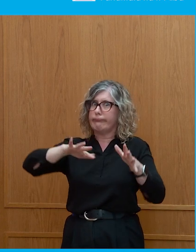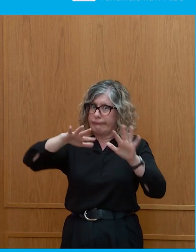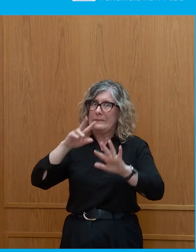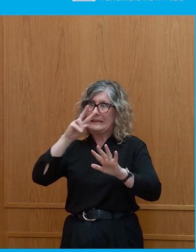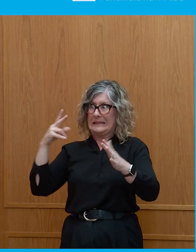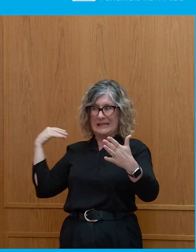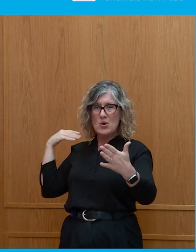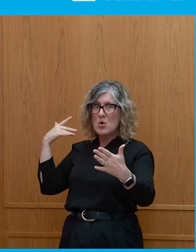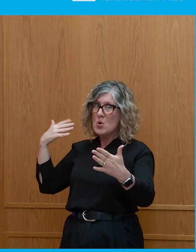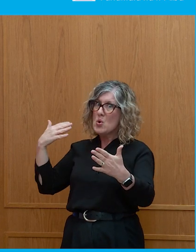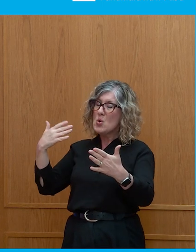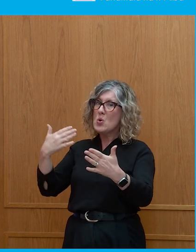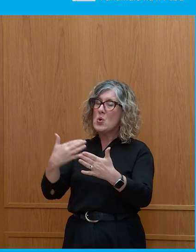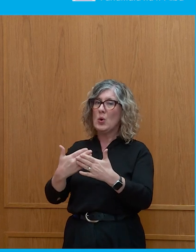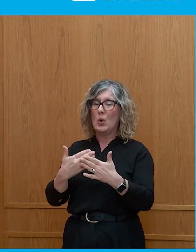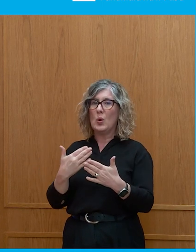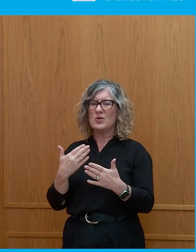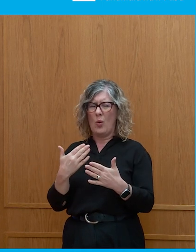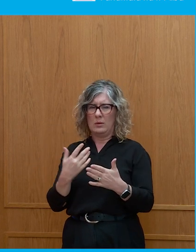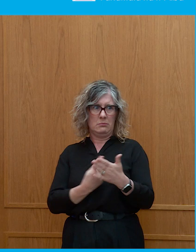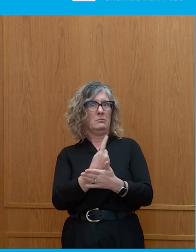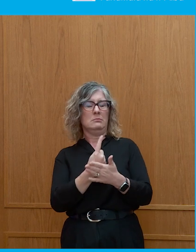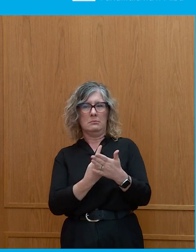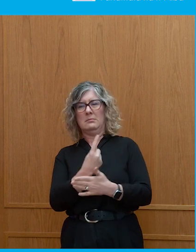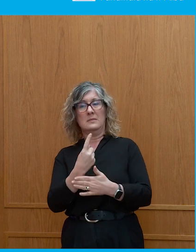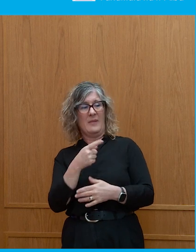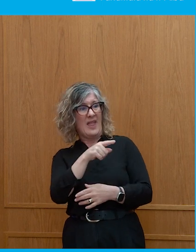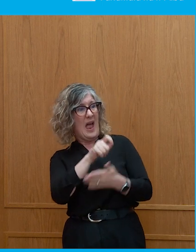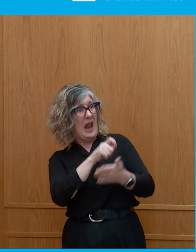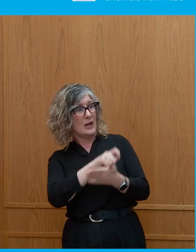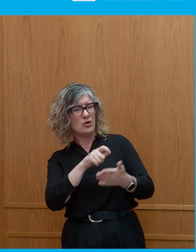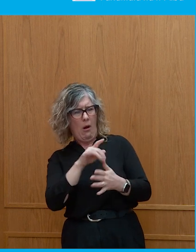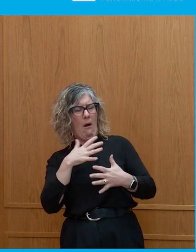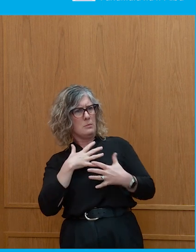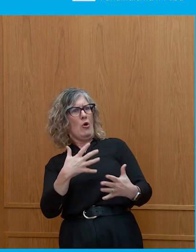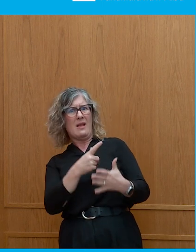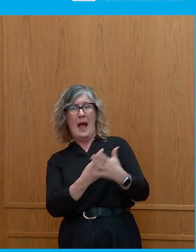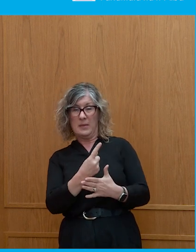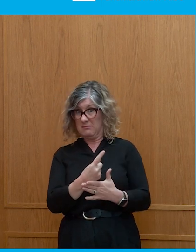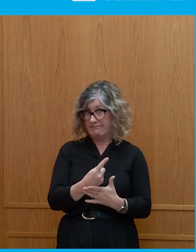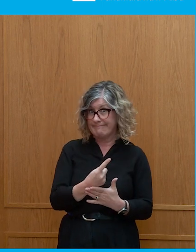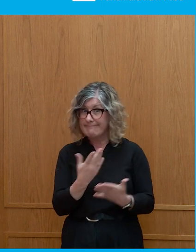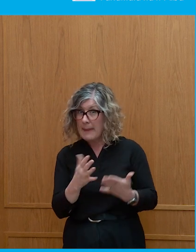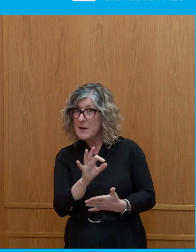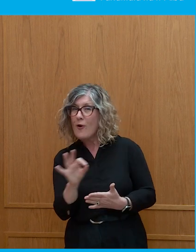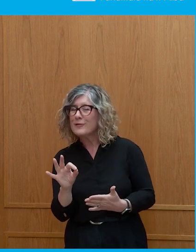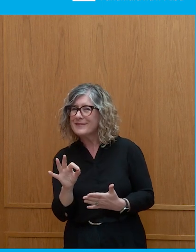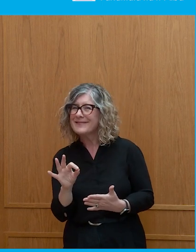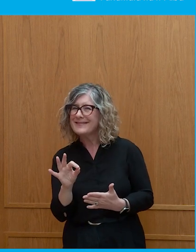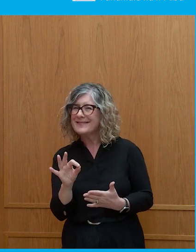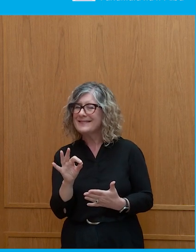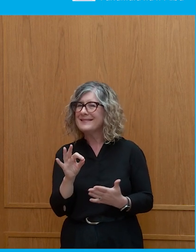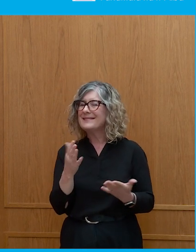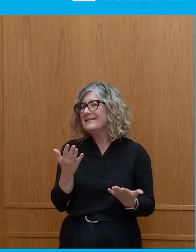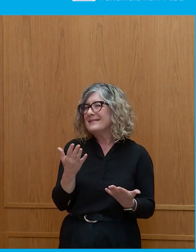that looks like a really surprising result at that election, well, probably not. Because I think if you've been paying attention and looking at the,